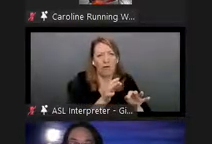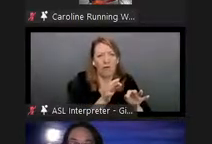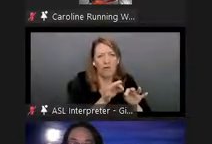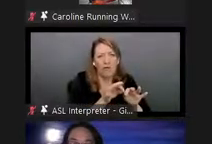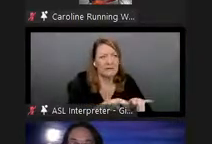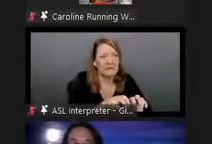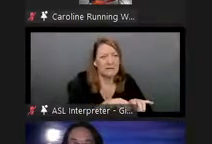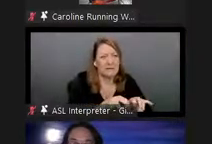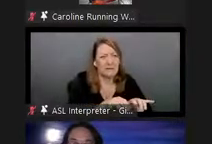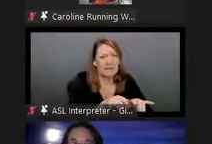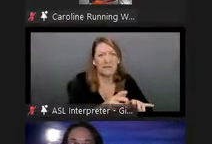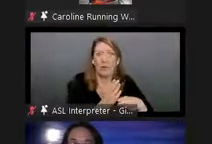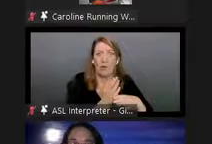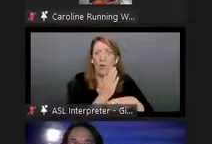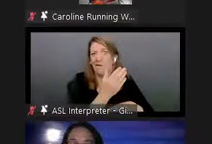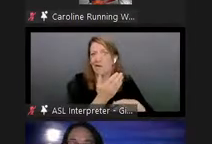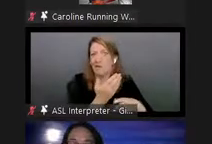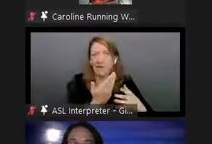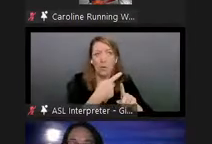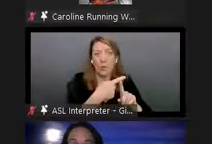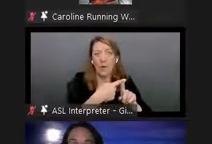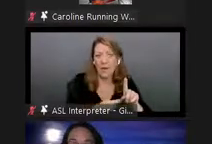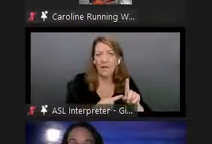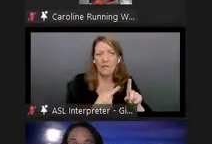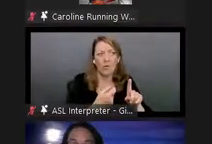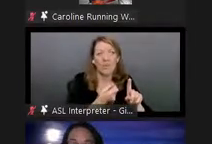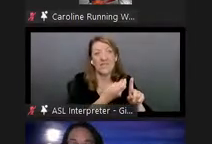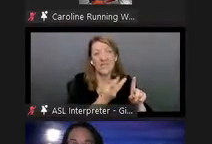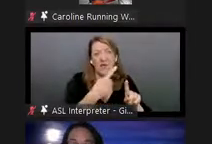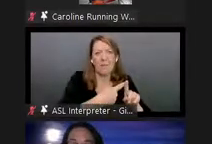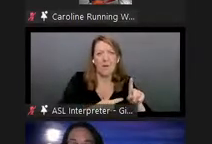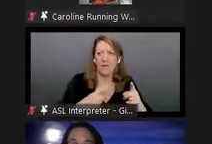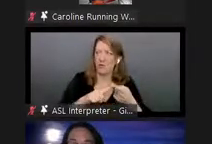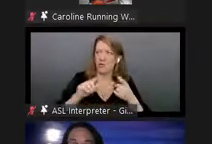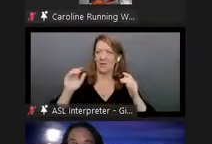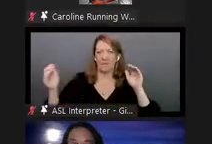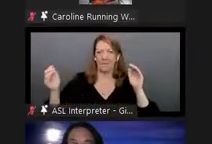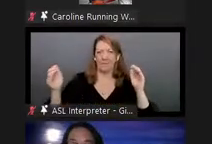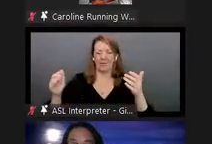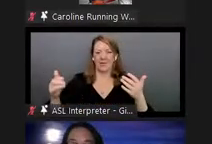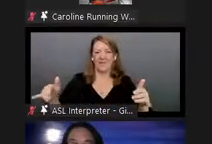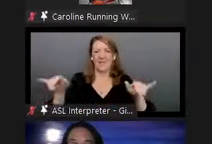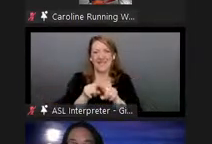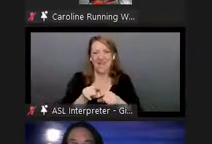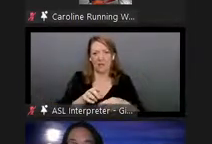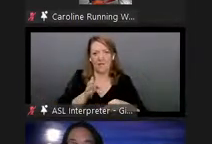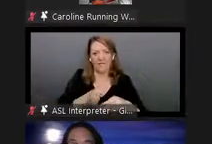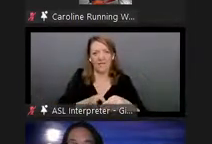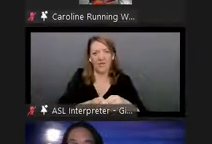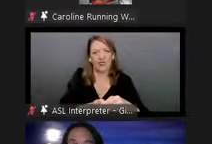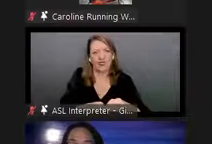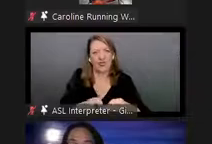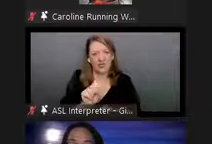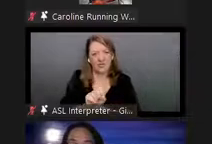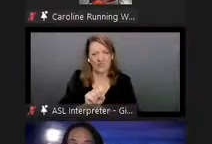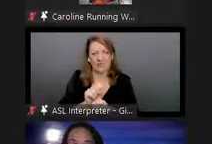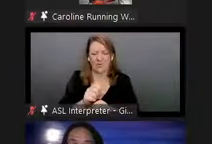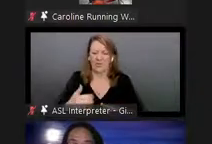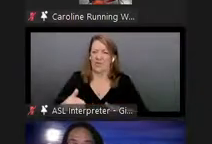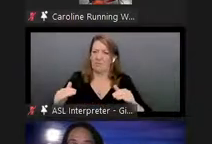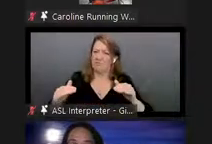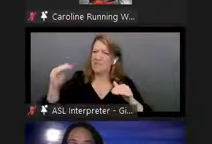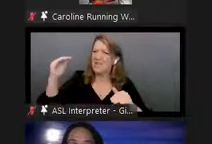month or multiple months in order to do the same kind of work, which is, um, a pretty big gap. Um, I'm still,